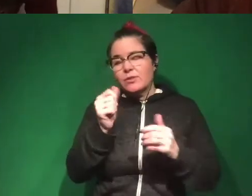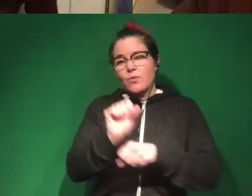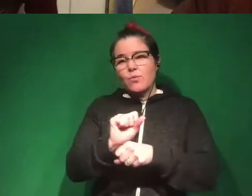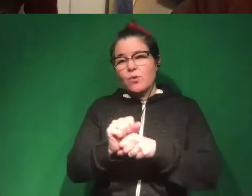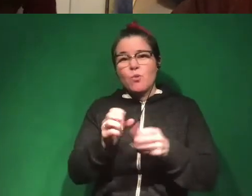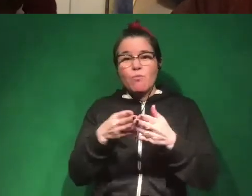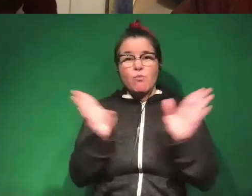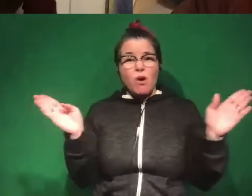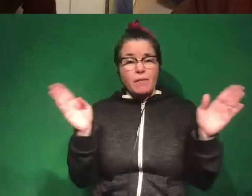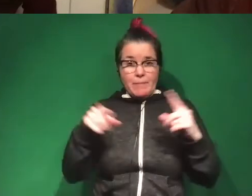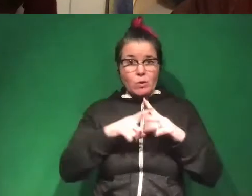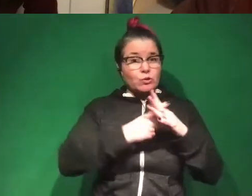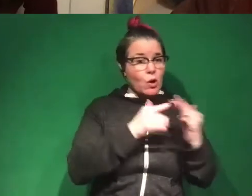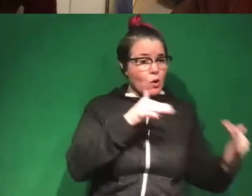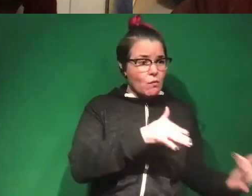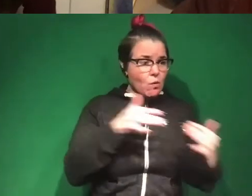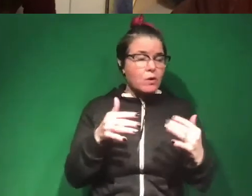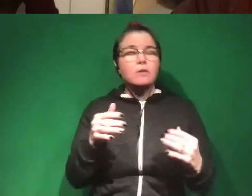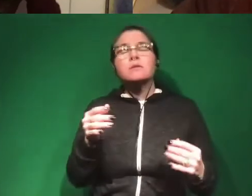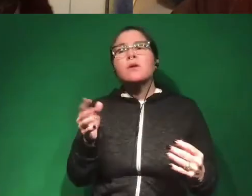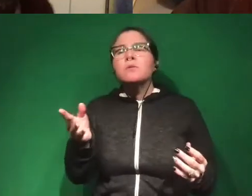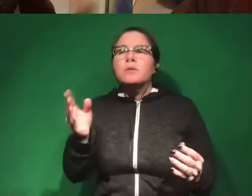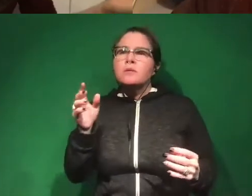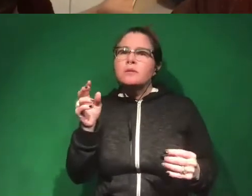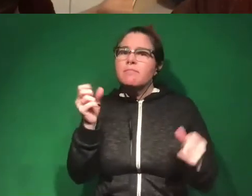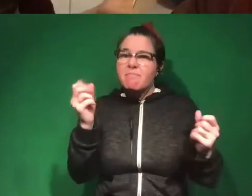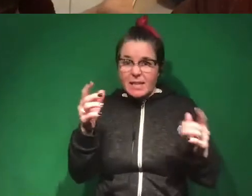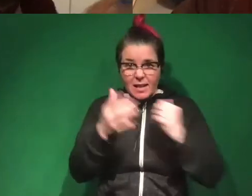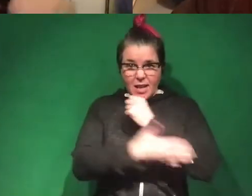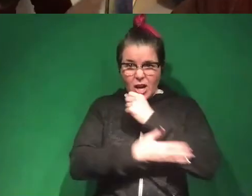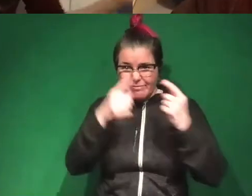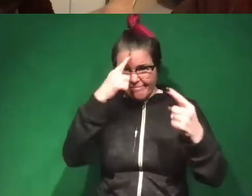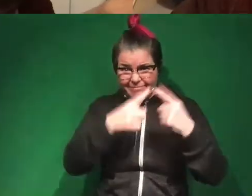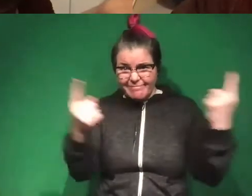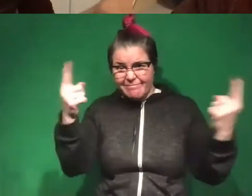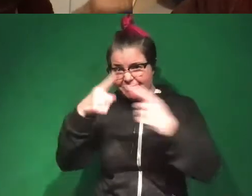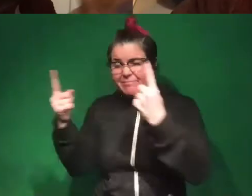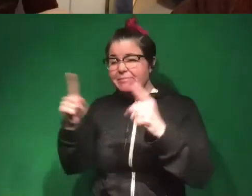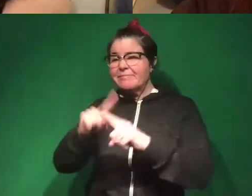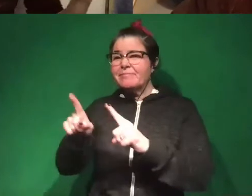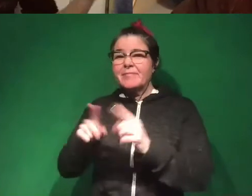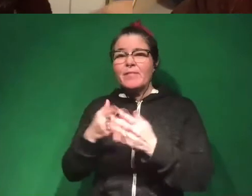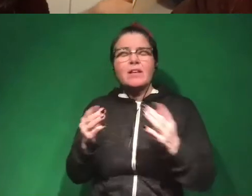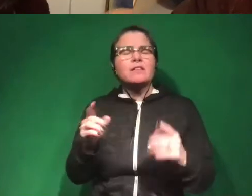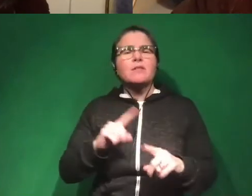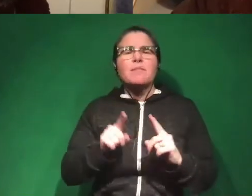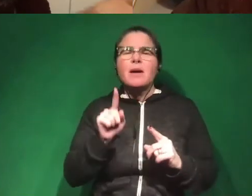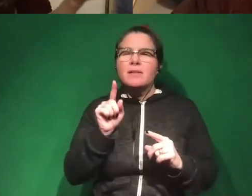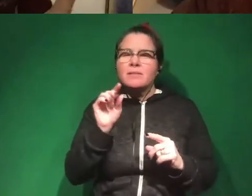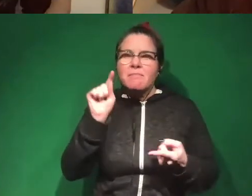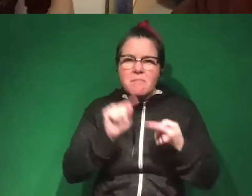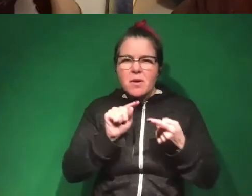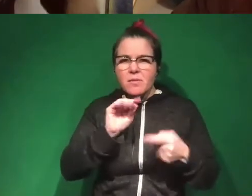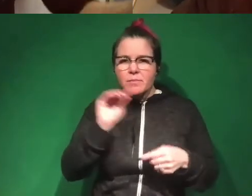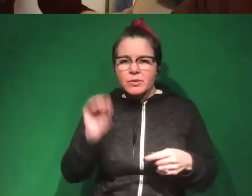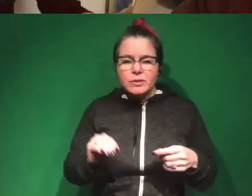the start of war, which says like, look, lots of countries disagree over lots of things, but only a very small percentage of them